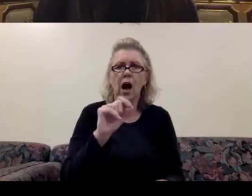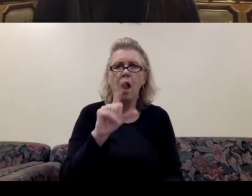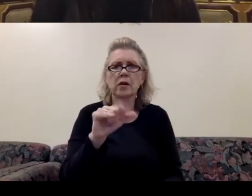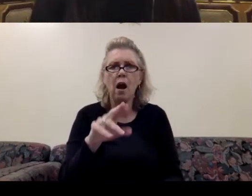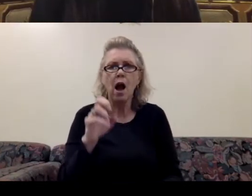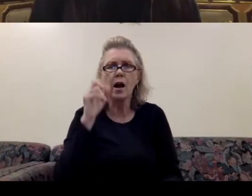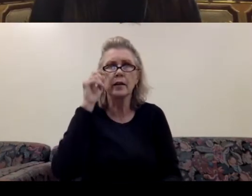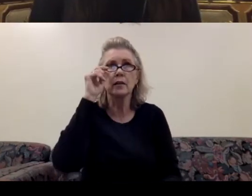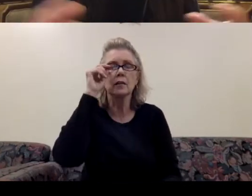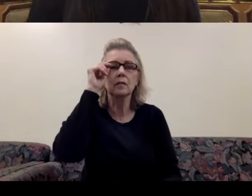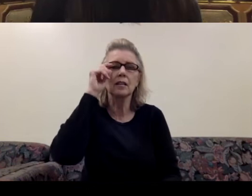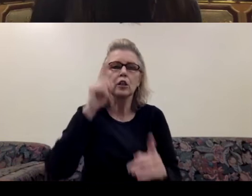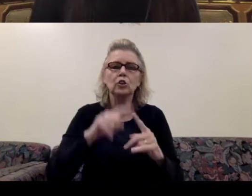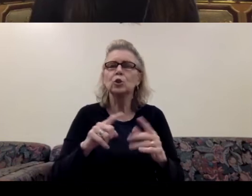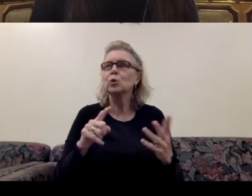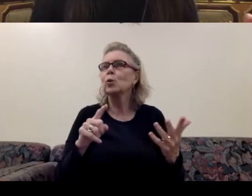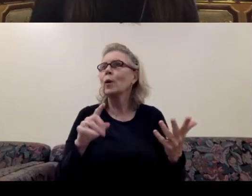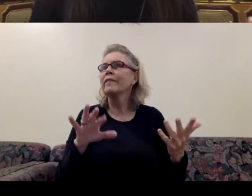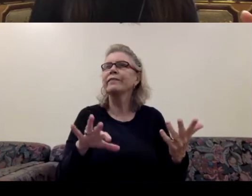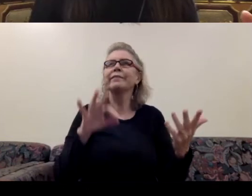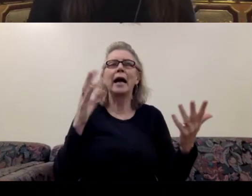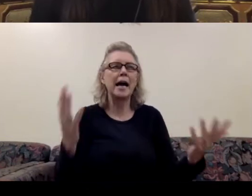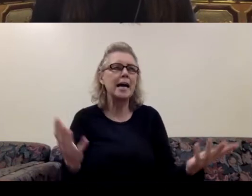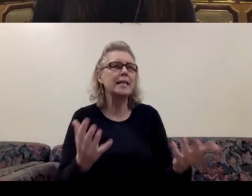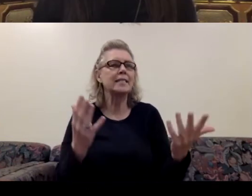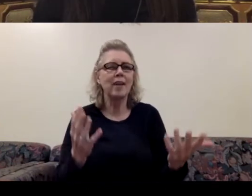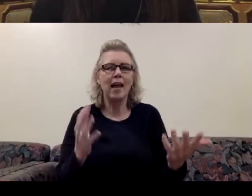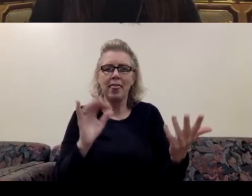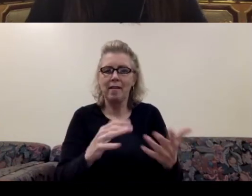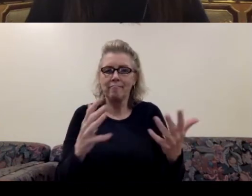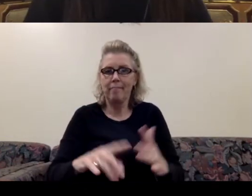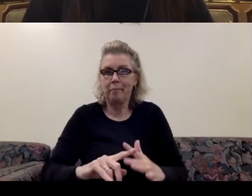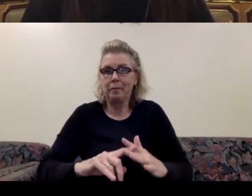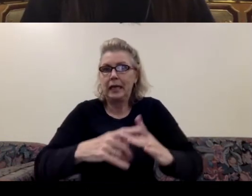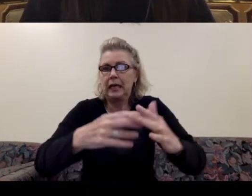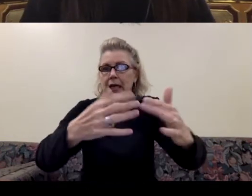that findings that kind of became the project. So,